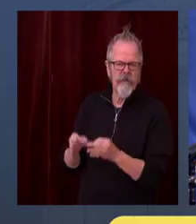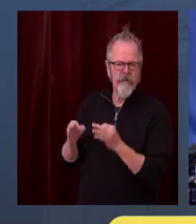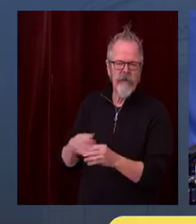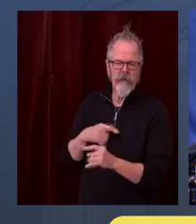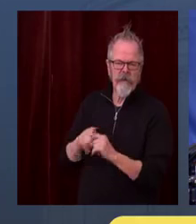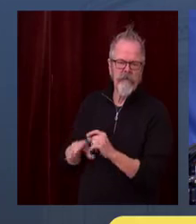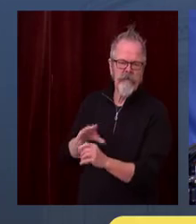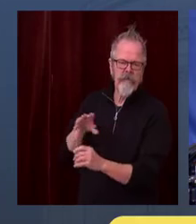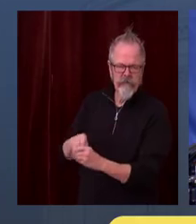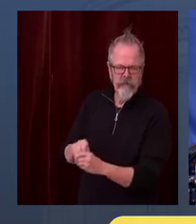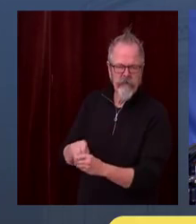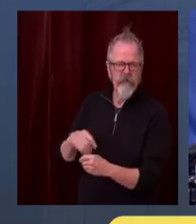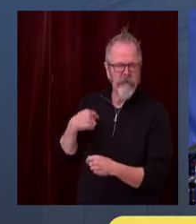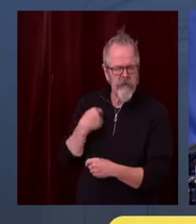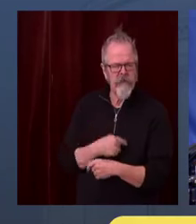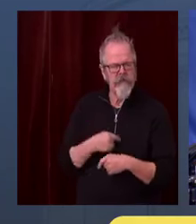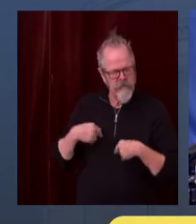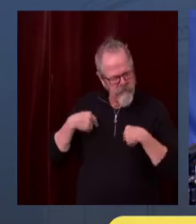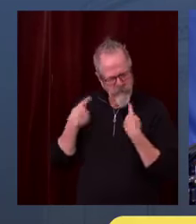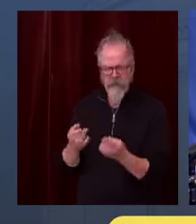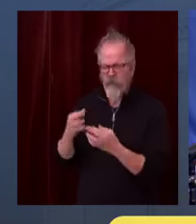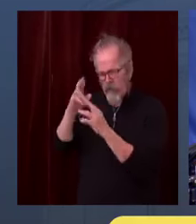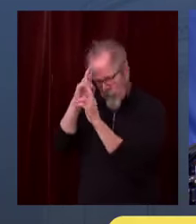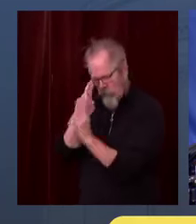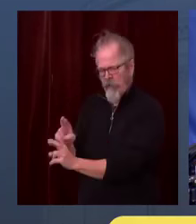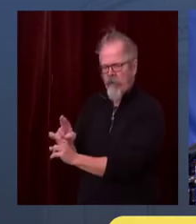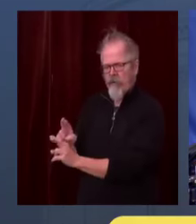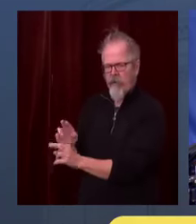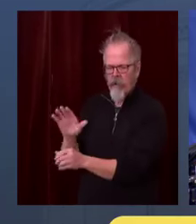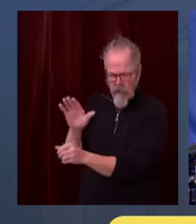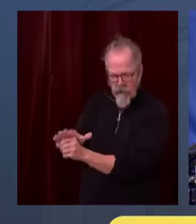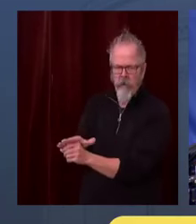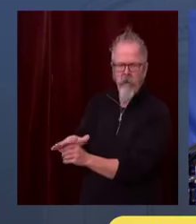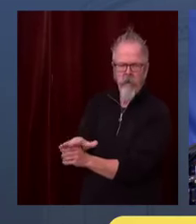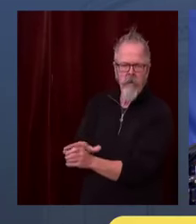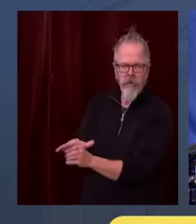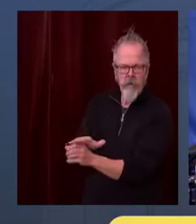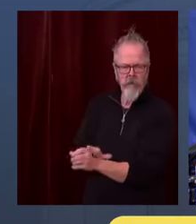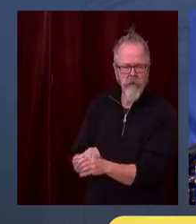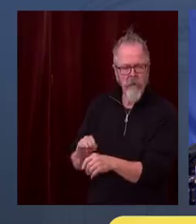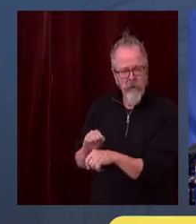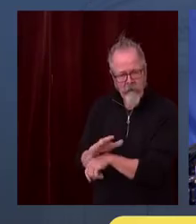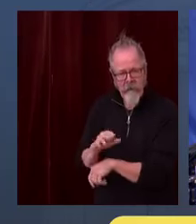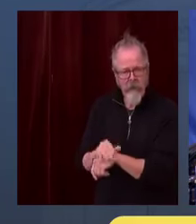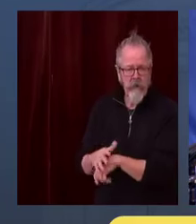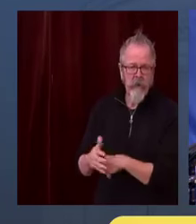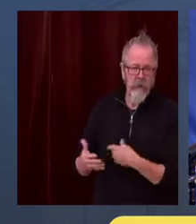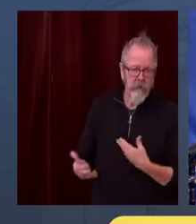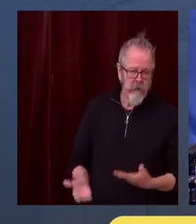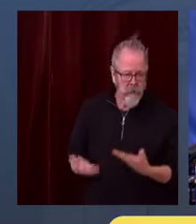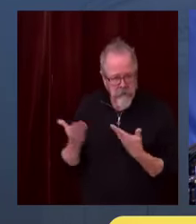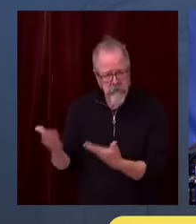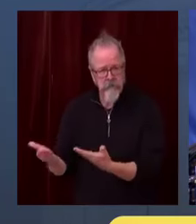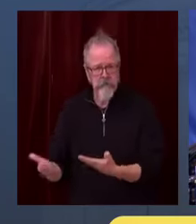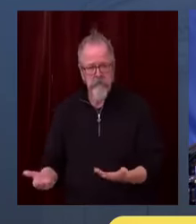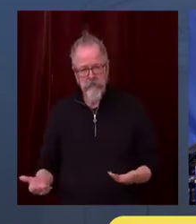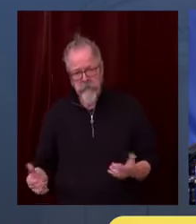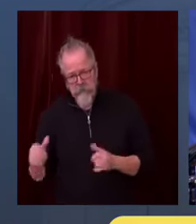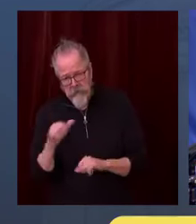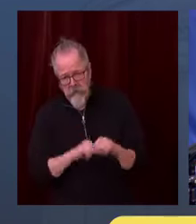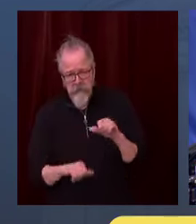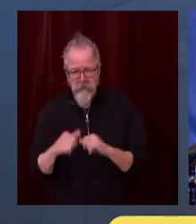We have given recommendations. We have tried to share science with them. Now, I will say one other thing as well.